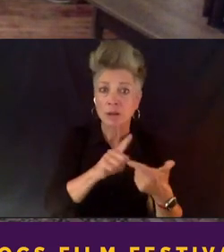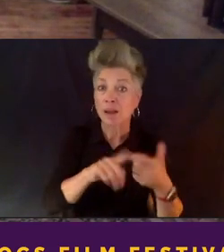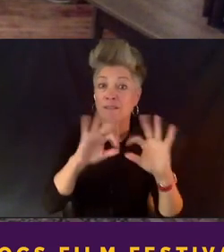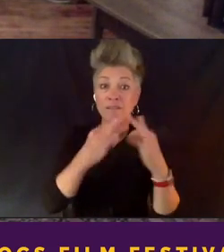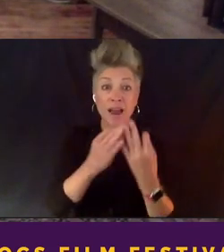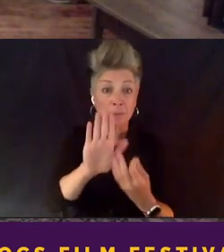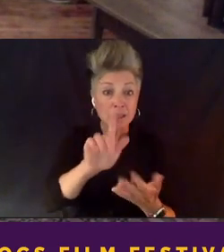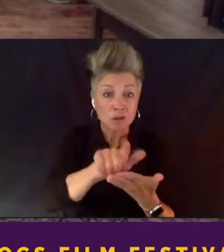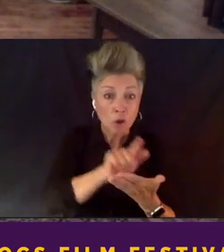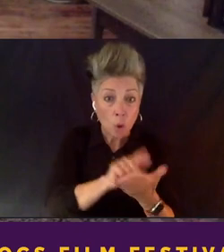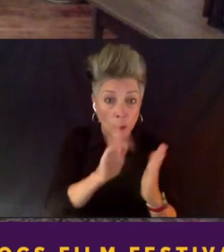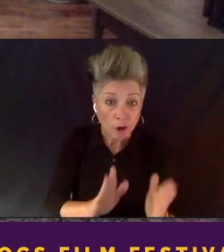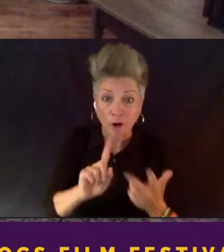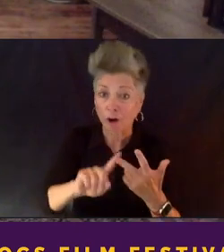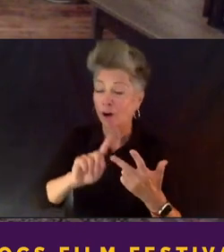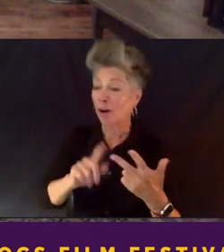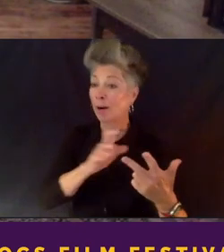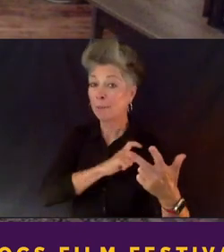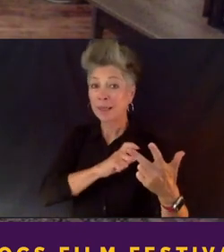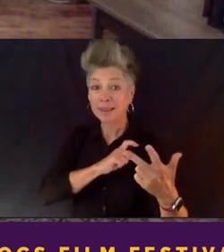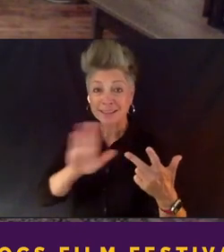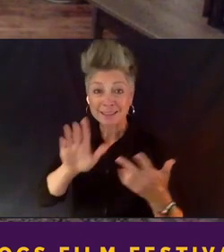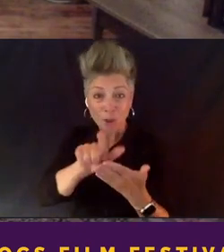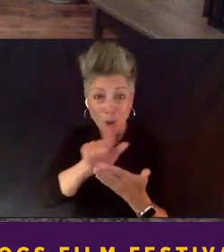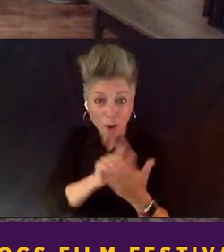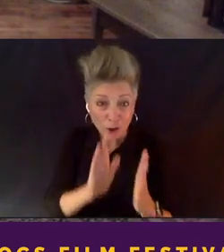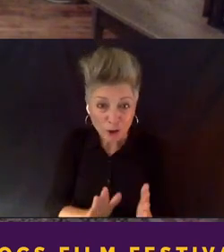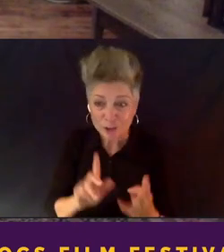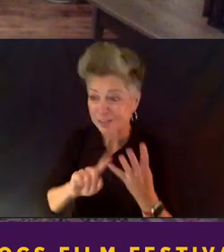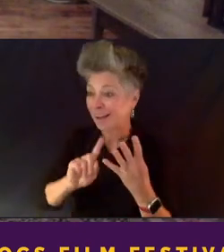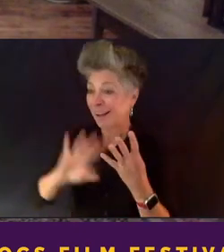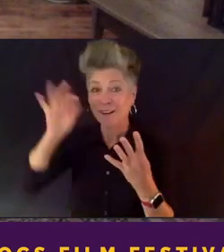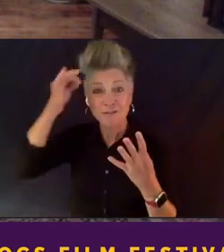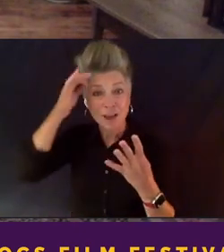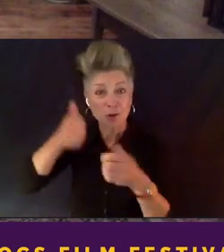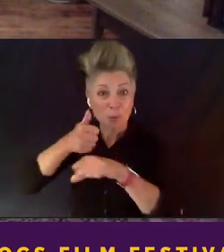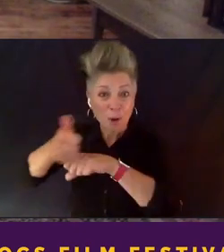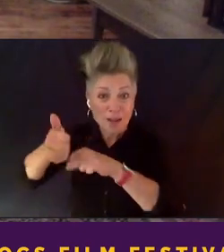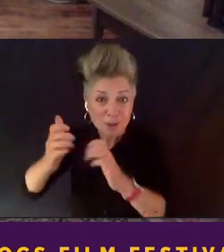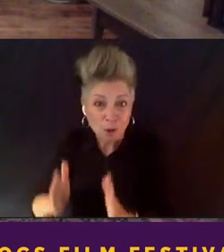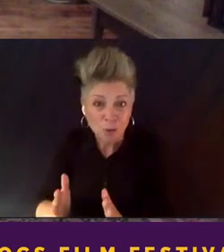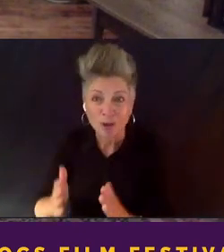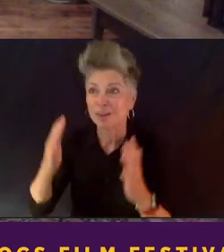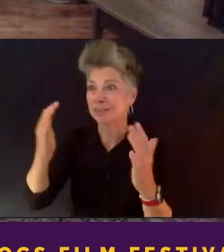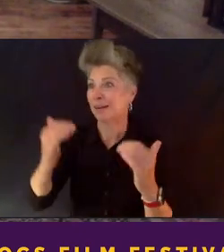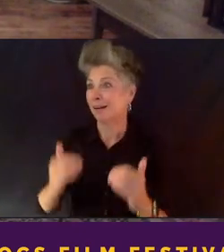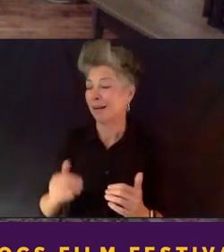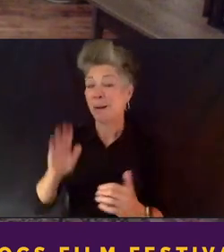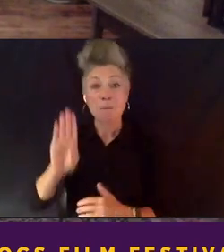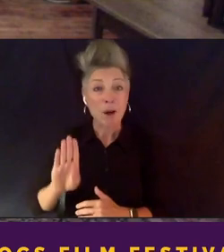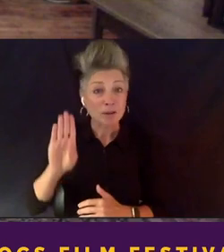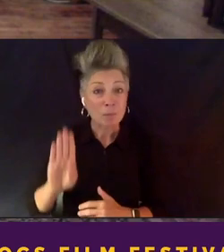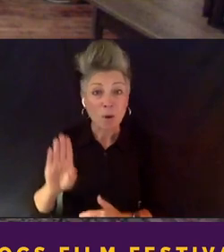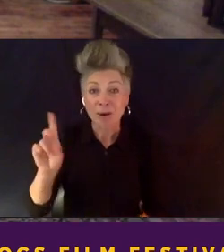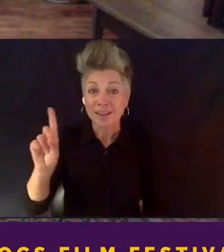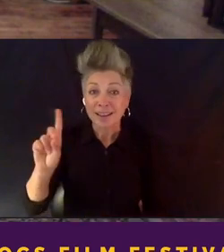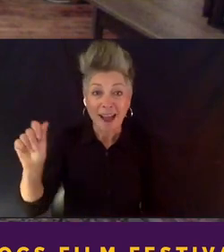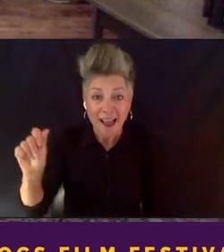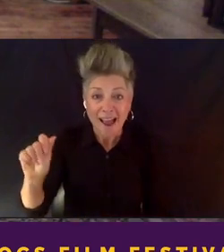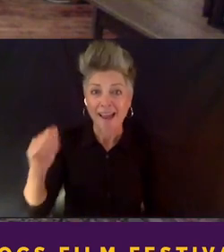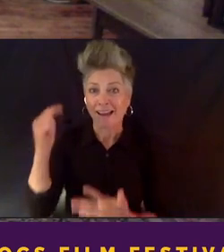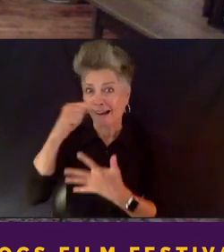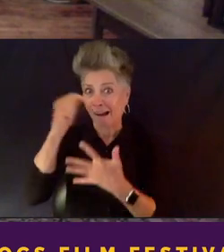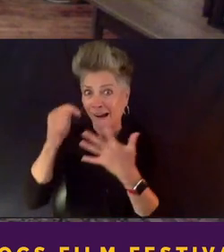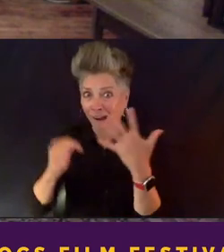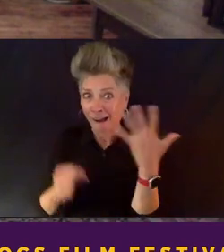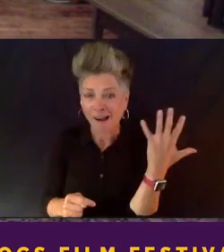were dealing with federal prosecutors. We were dealing with the, the Baltimore, uh, VA. So we needed